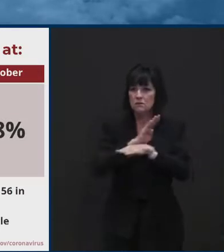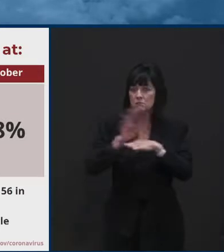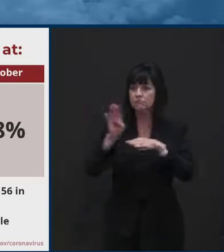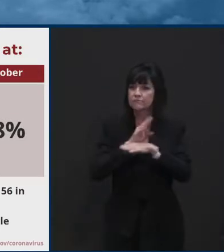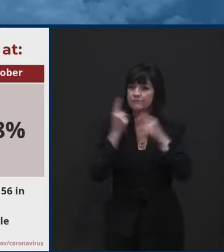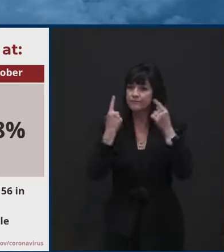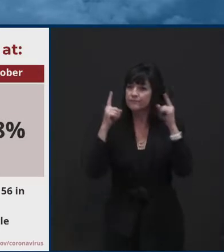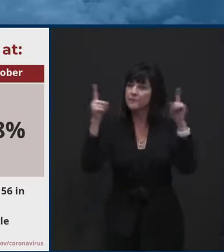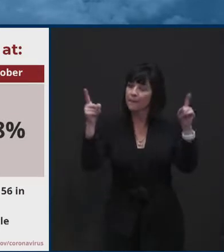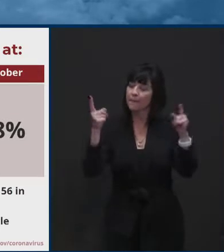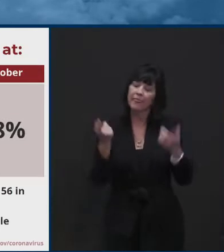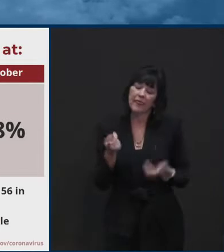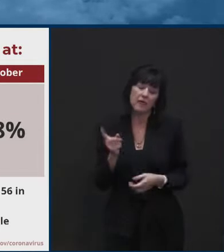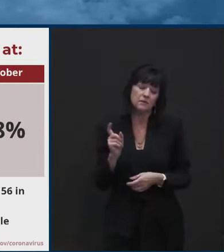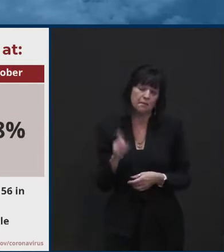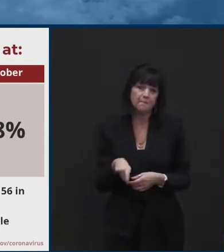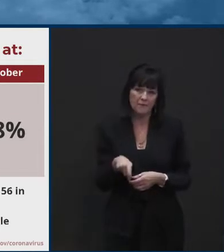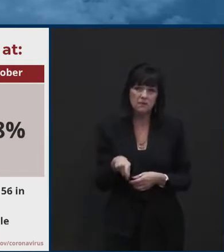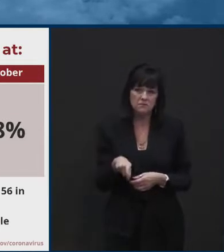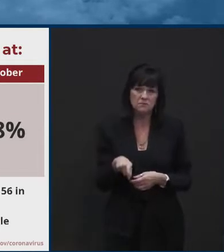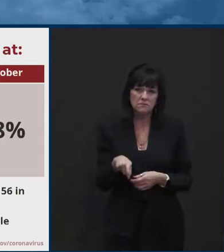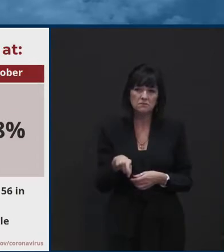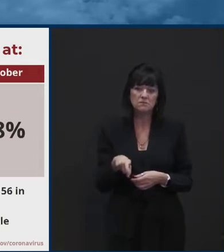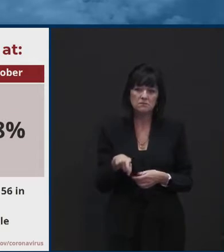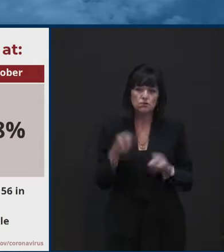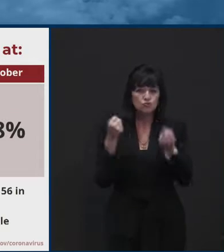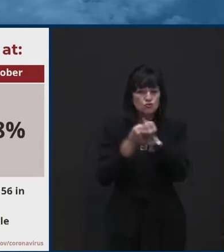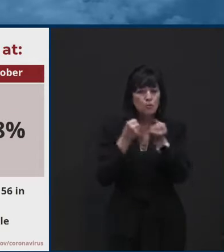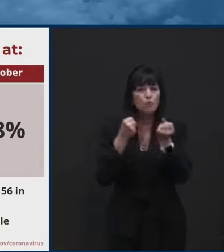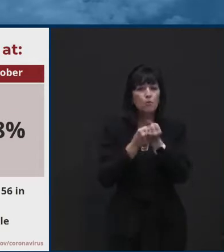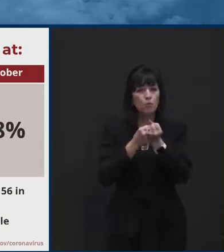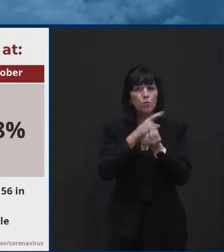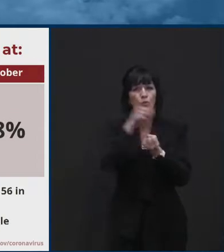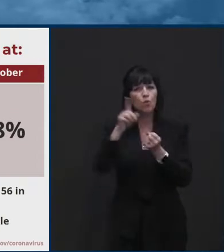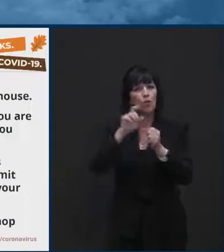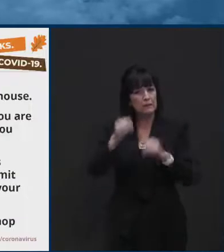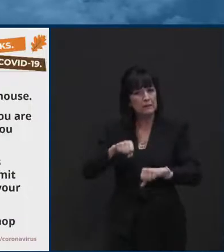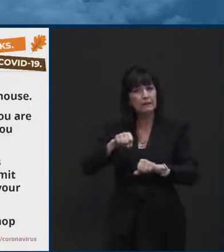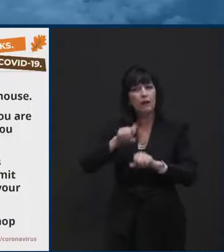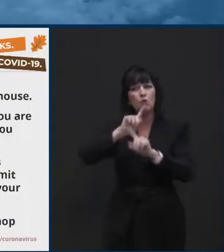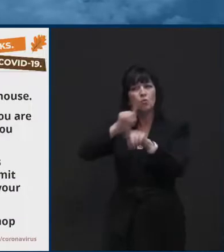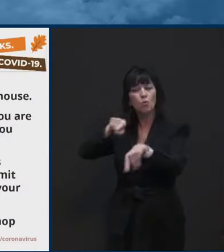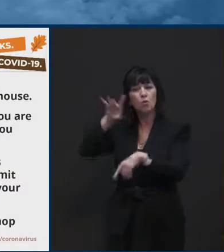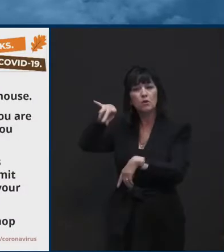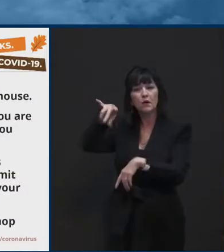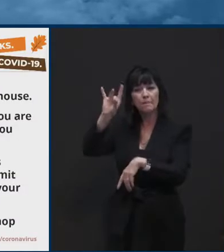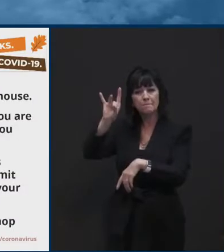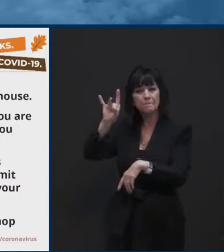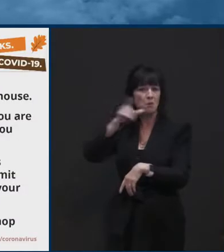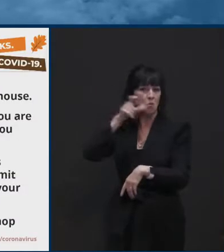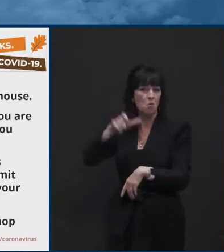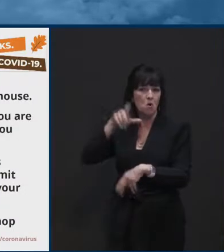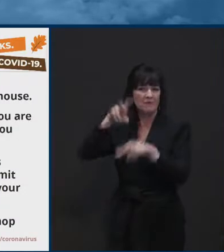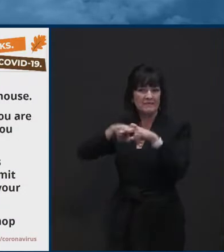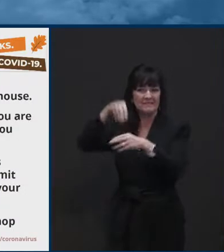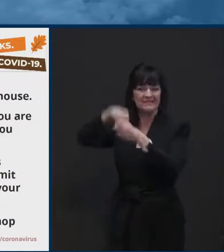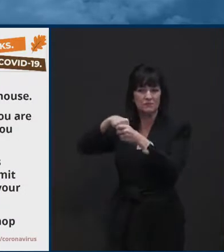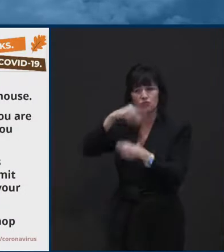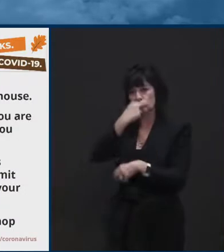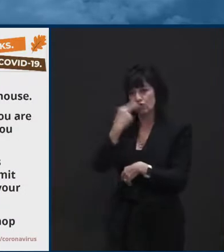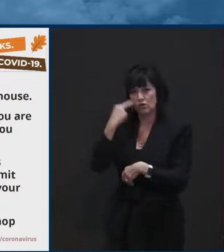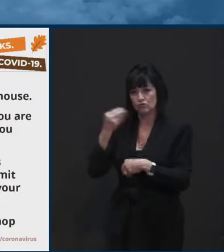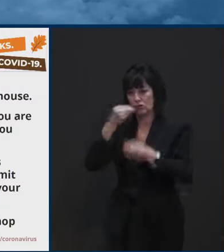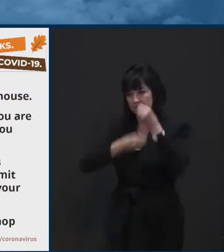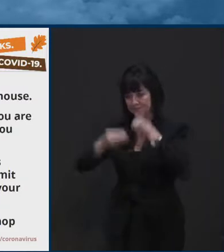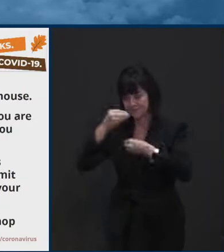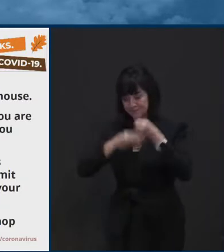not important in decreasing the spread. So let me just, uh, pivot quickly to talk about Thanksgiving and